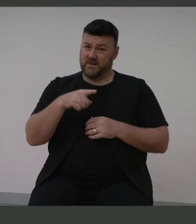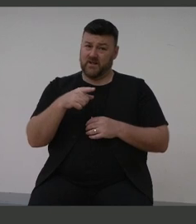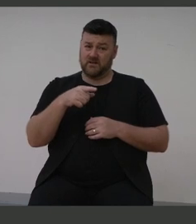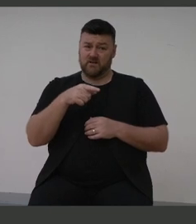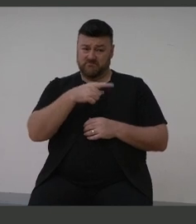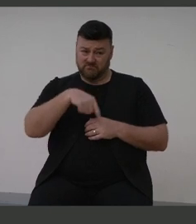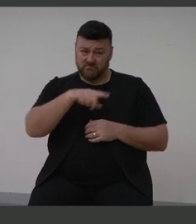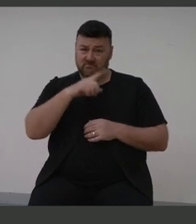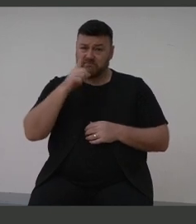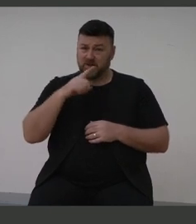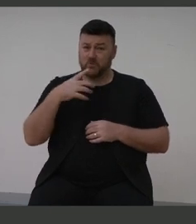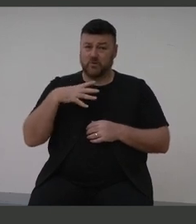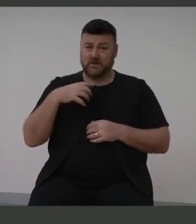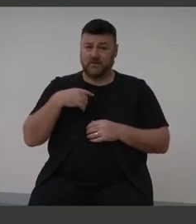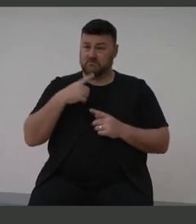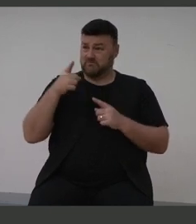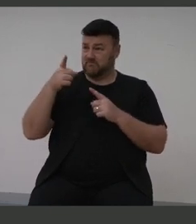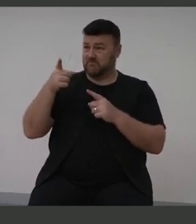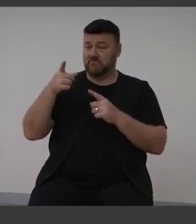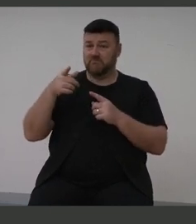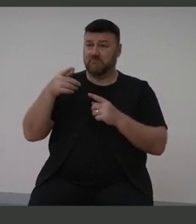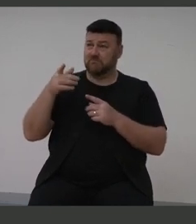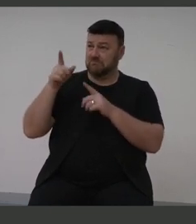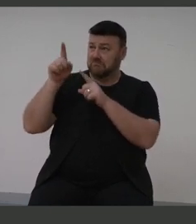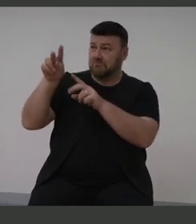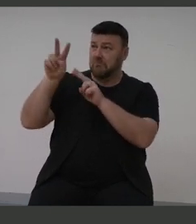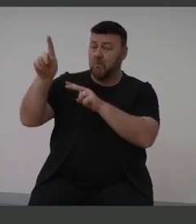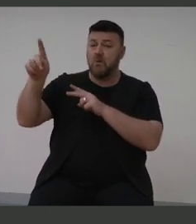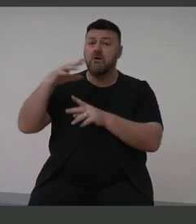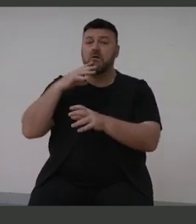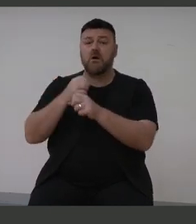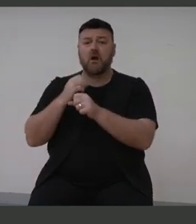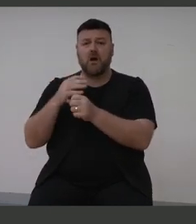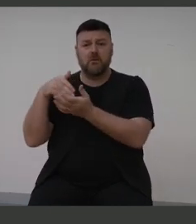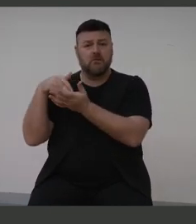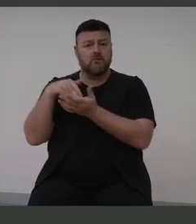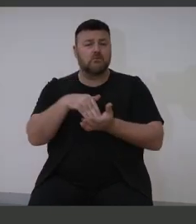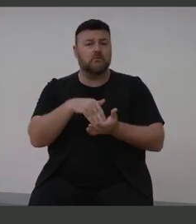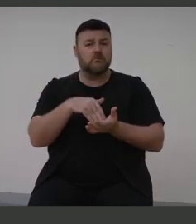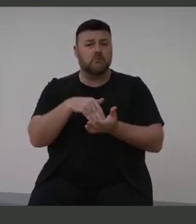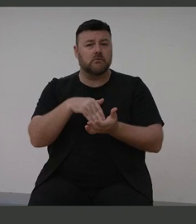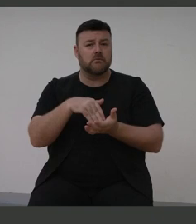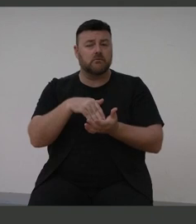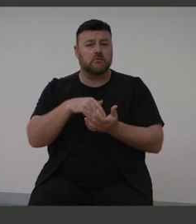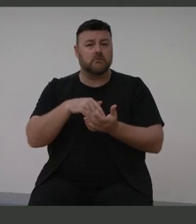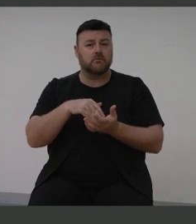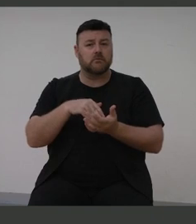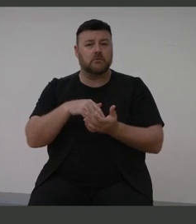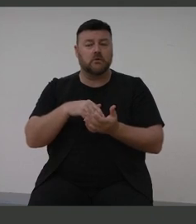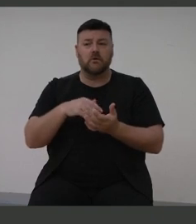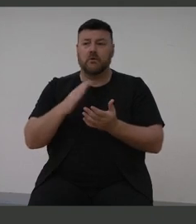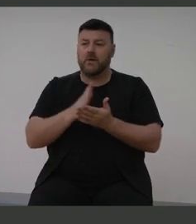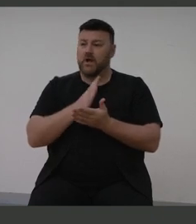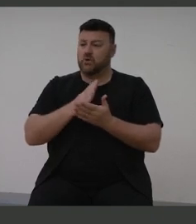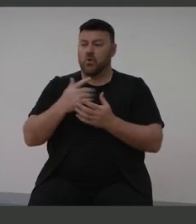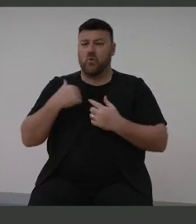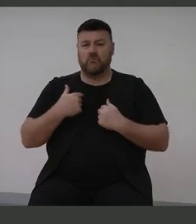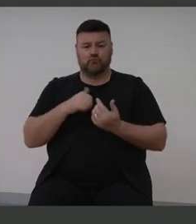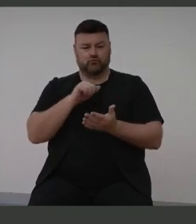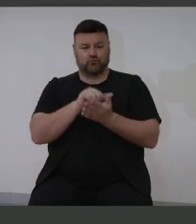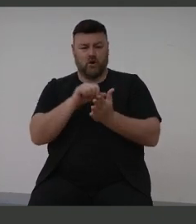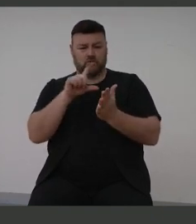makers to focus on timely measures to prevent hearing loss, to support